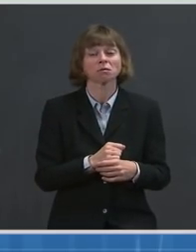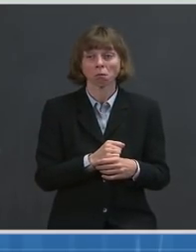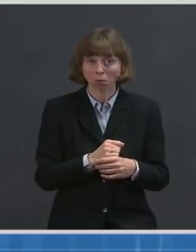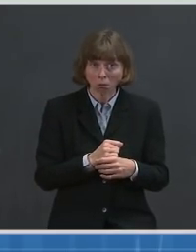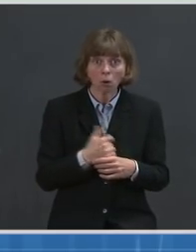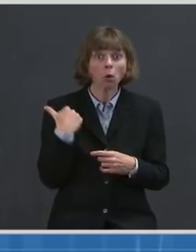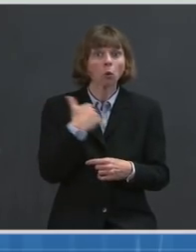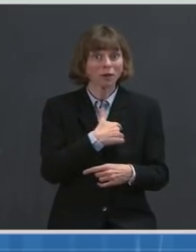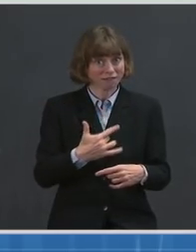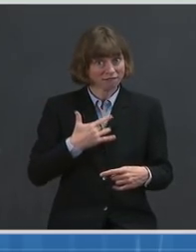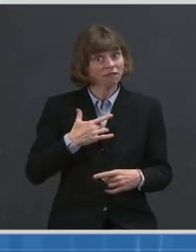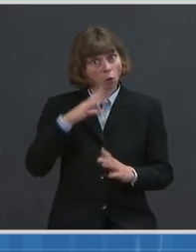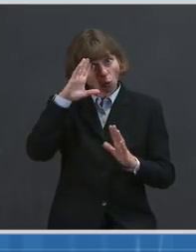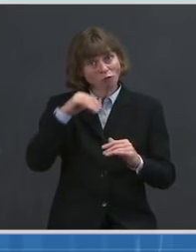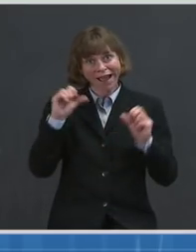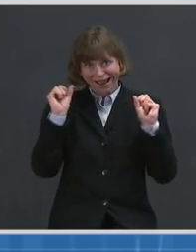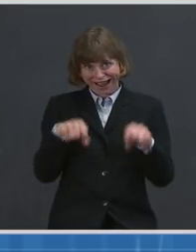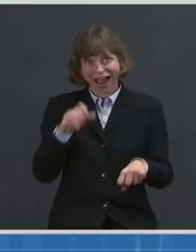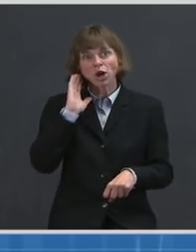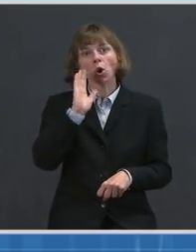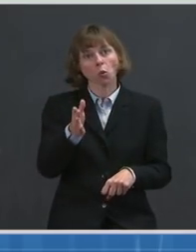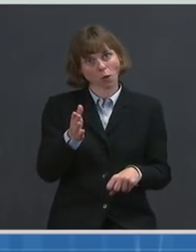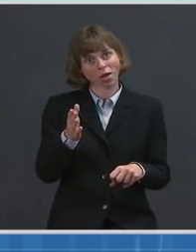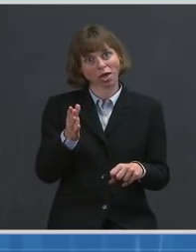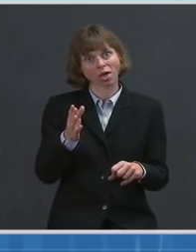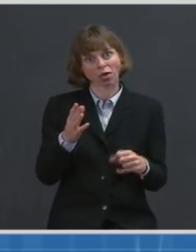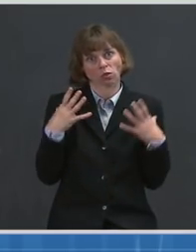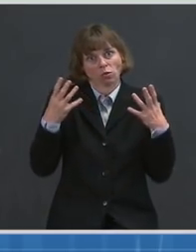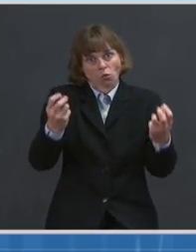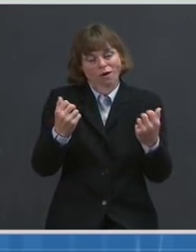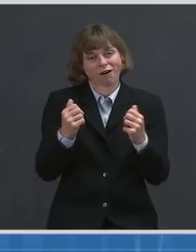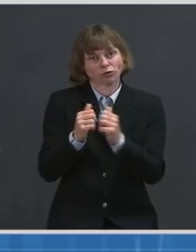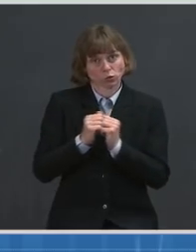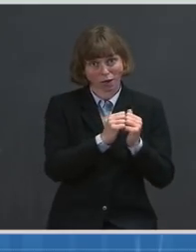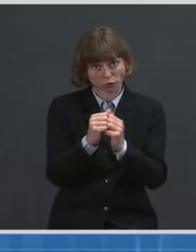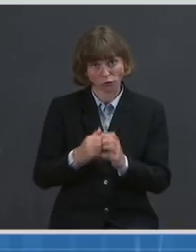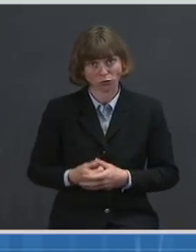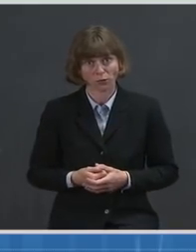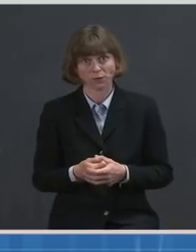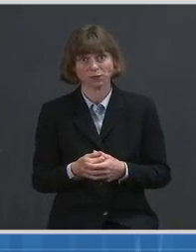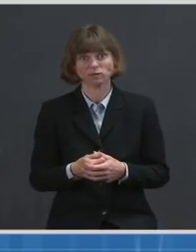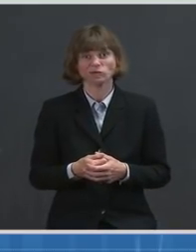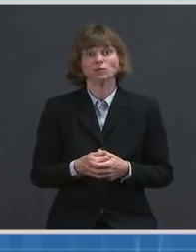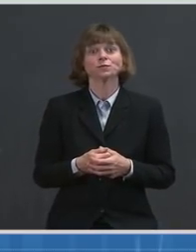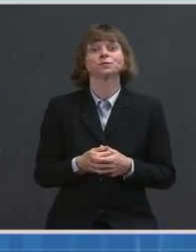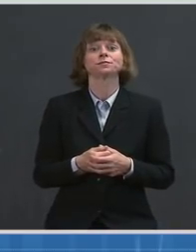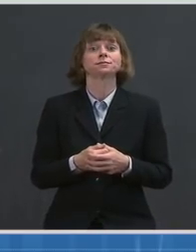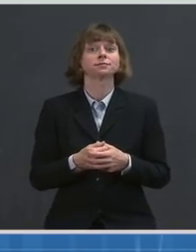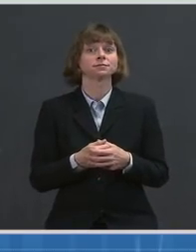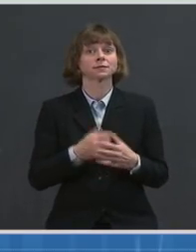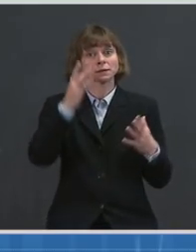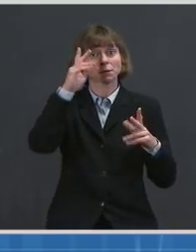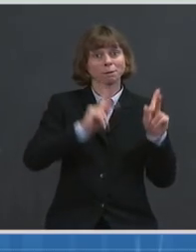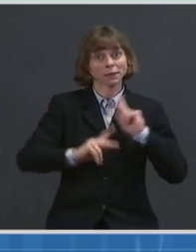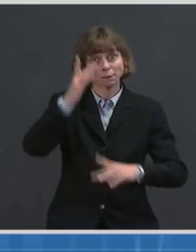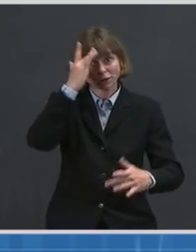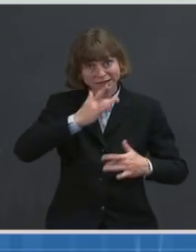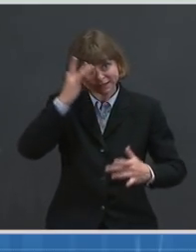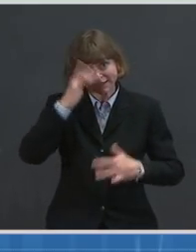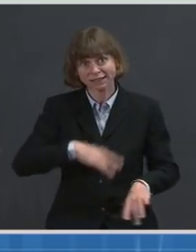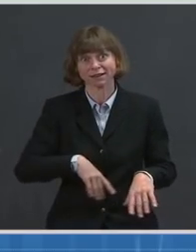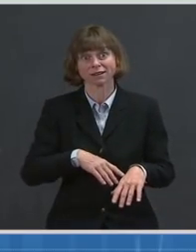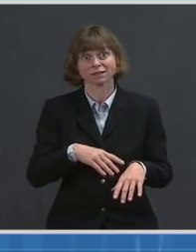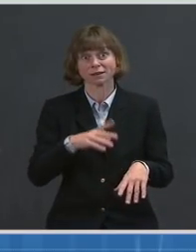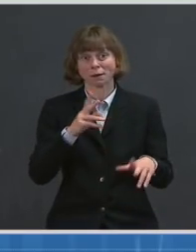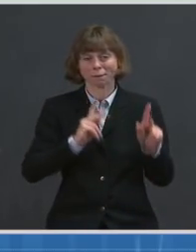can and we will get out of this together. But cases and hospitalizations and deaths remain high. And we've